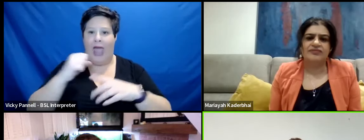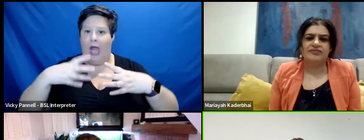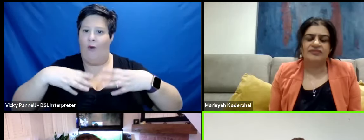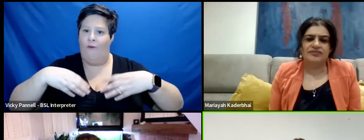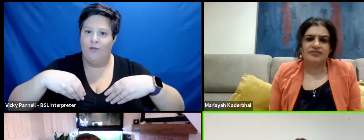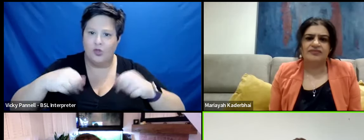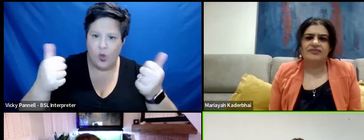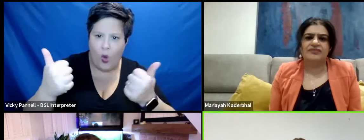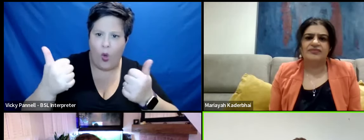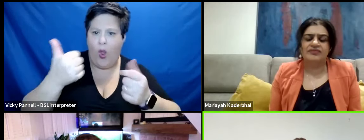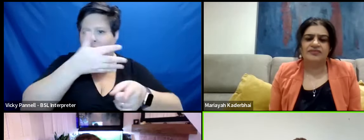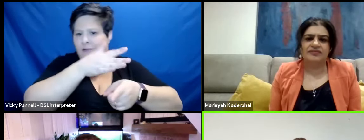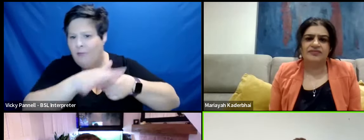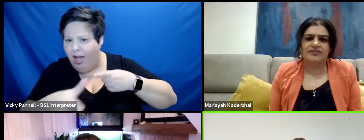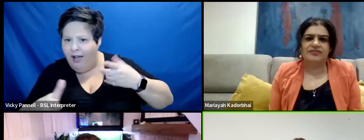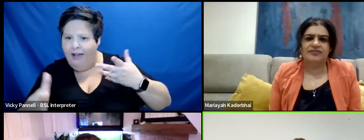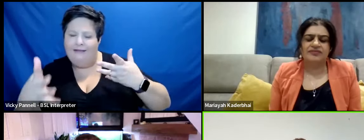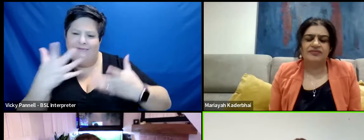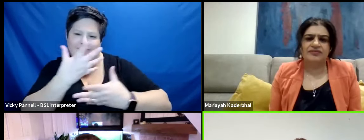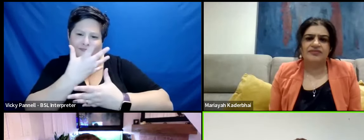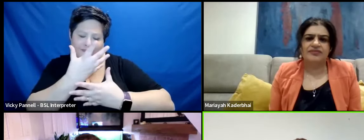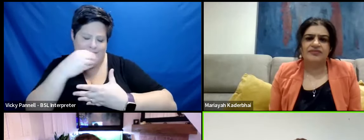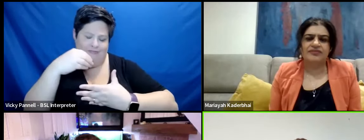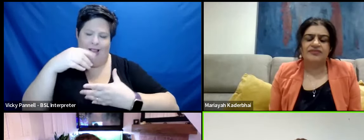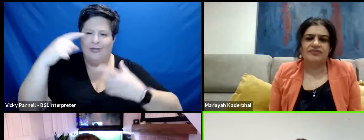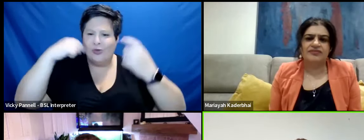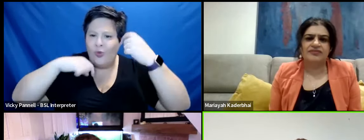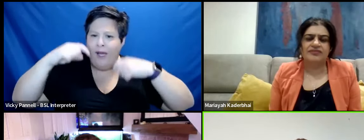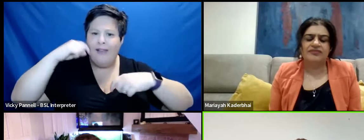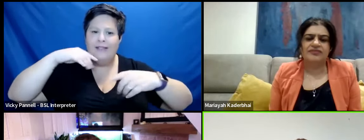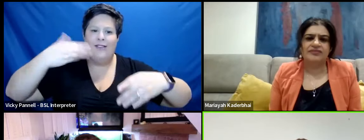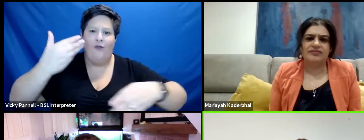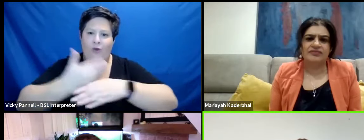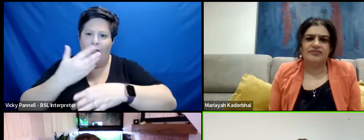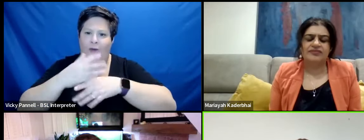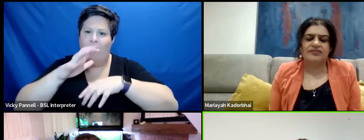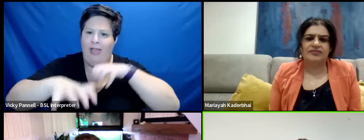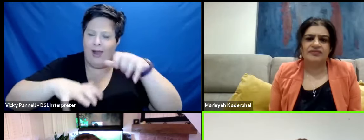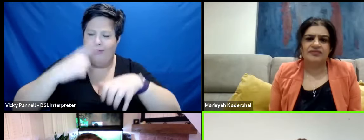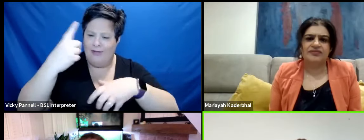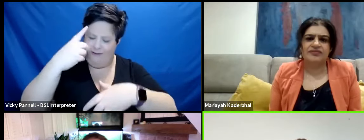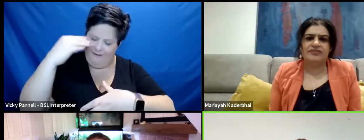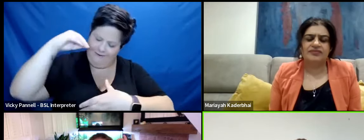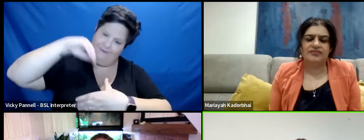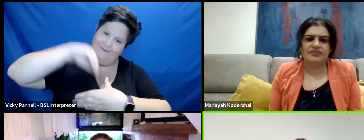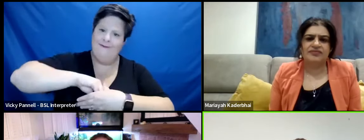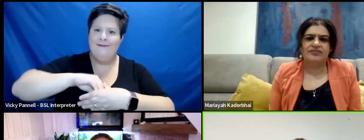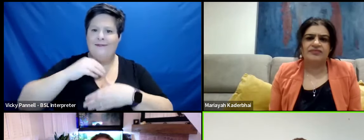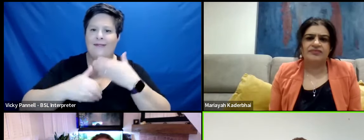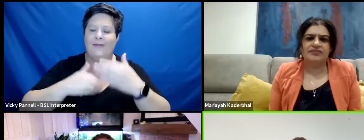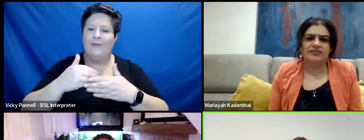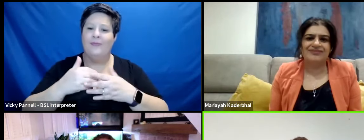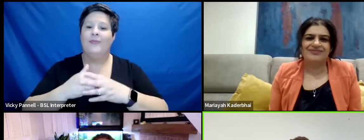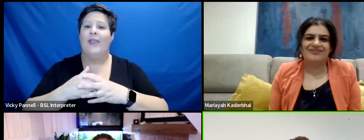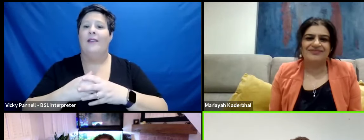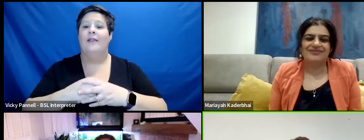and the blood and the sweat of working with animals and men in that space.